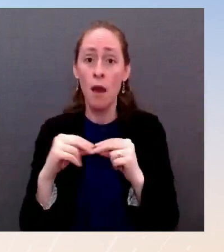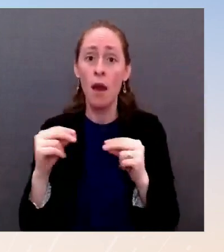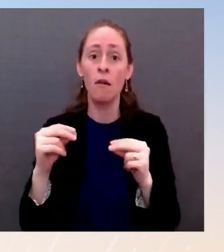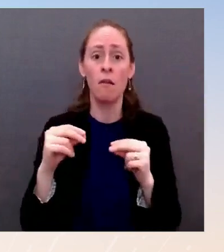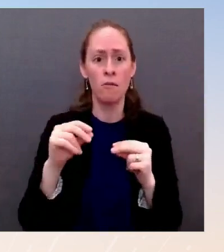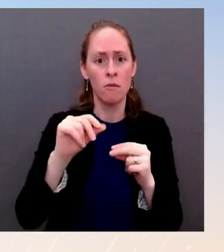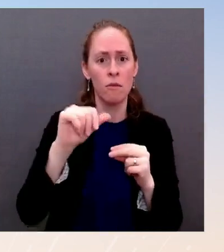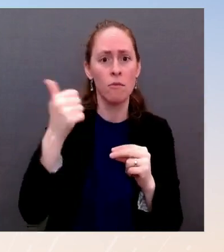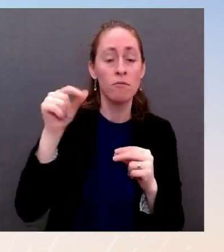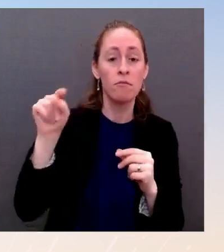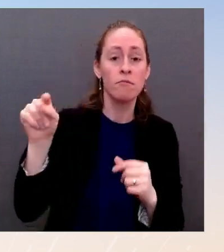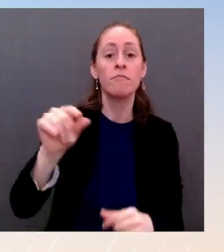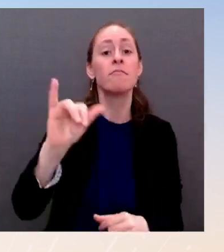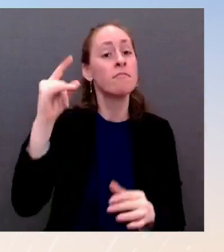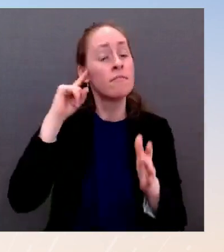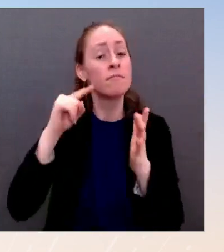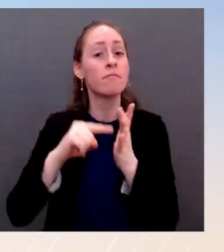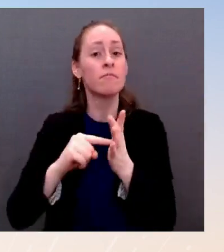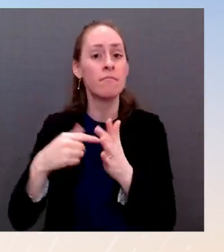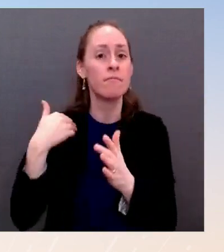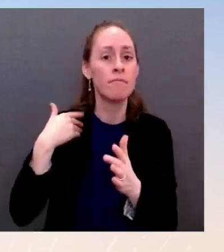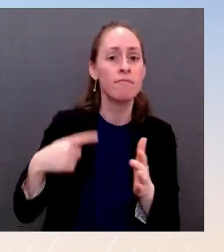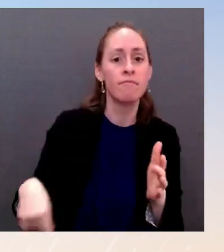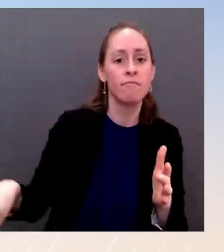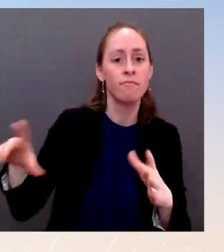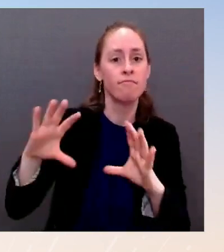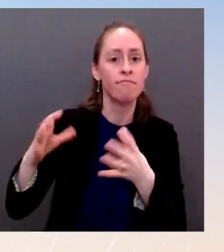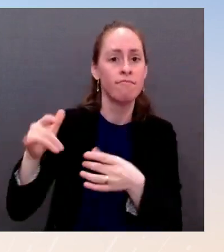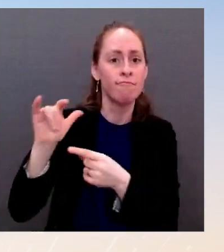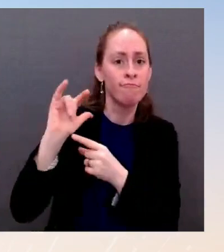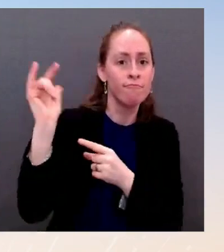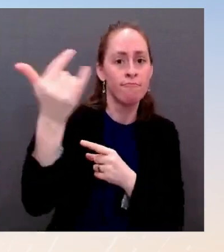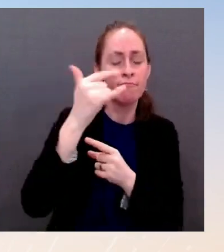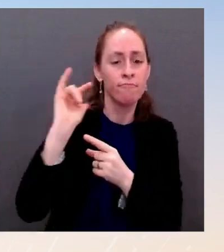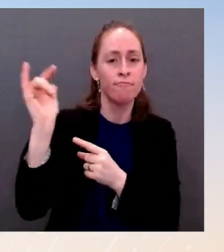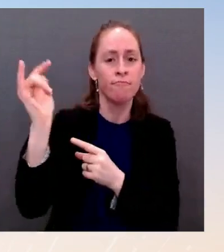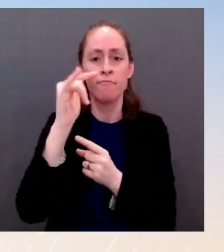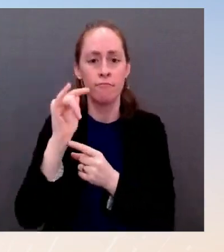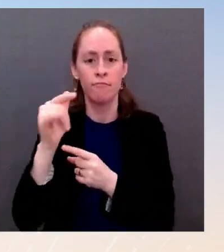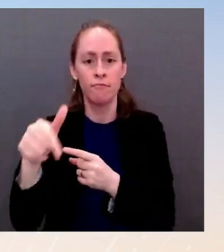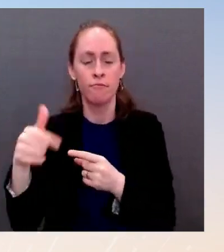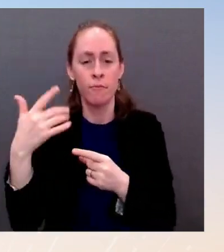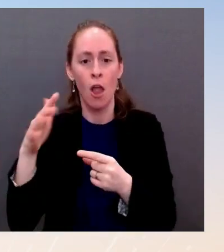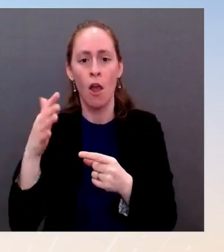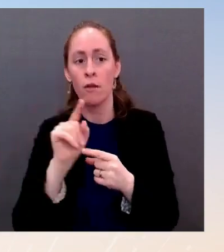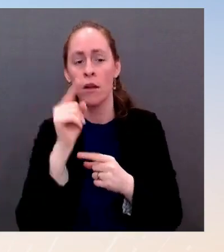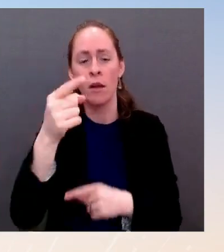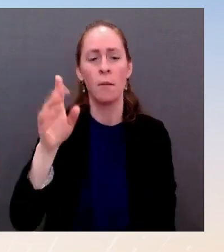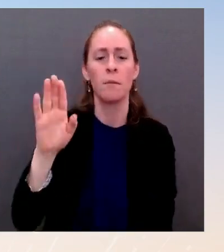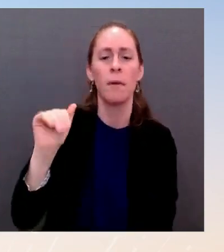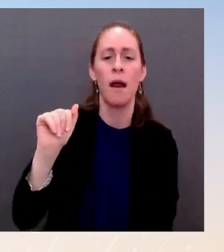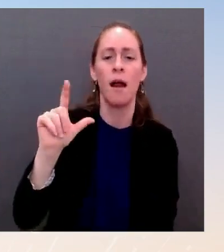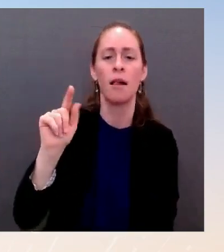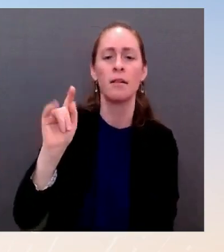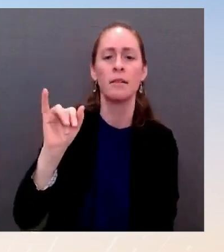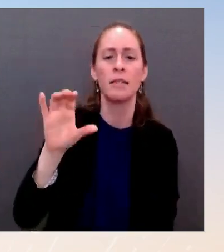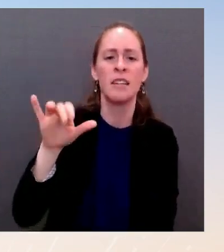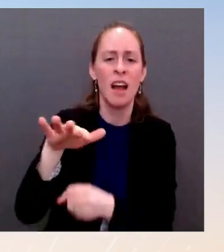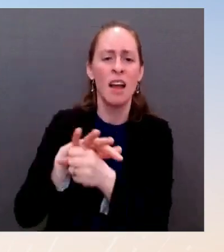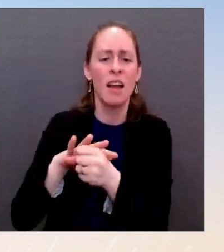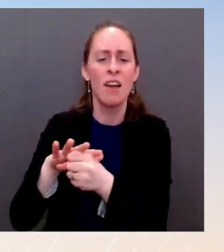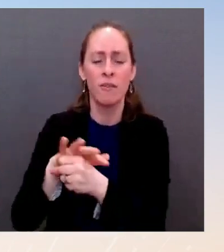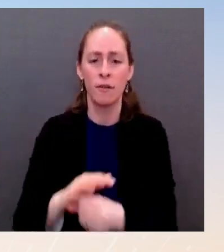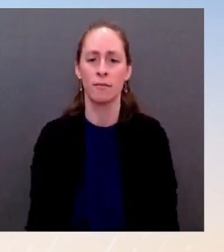days ago, and other significant moves we've made, a carrier in the Mediterranean that, for the first time in 30 years,